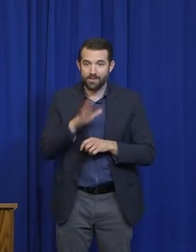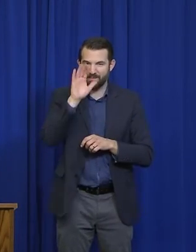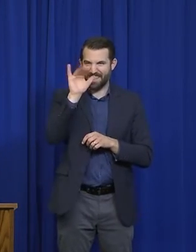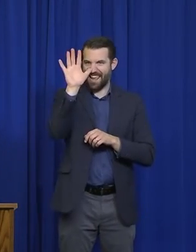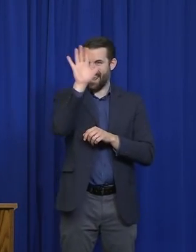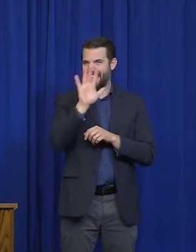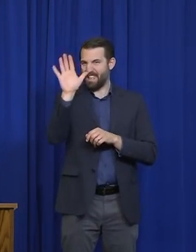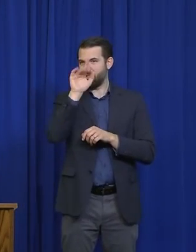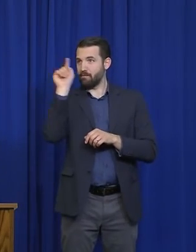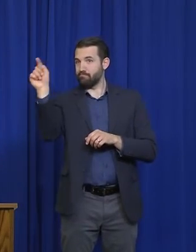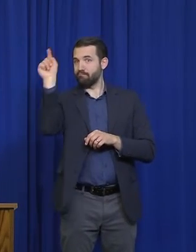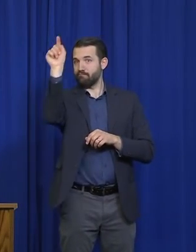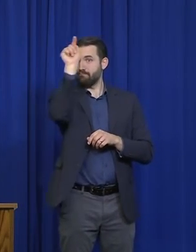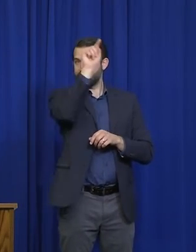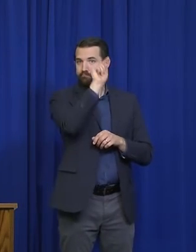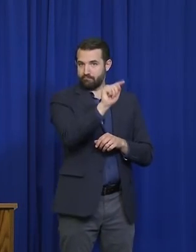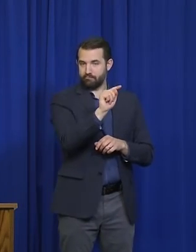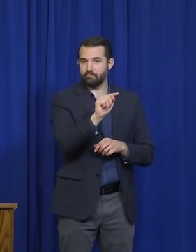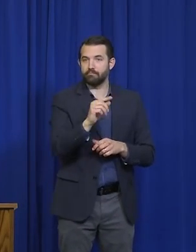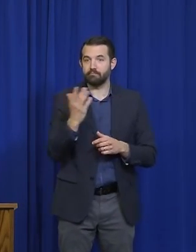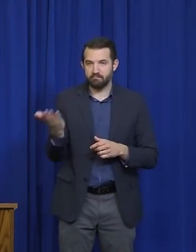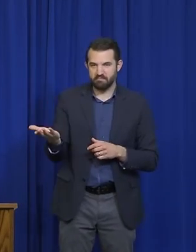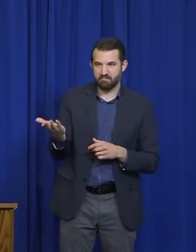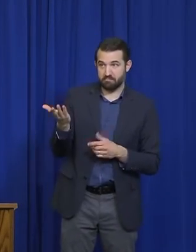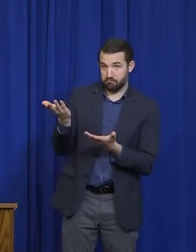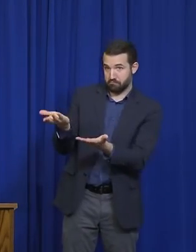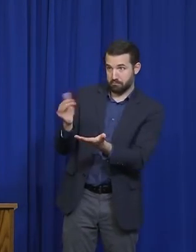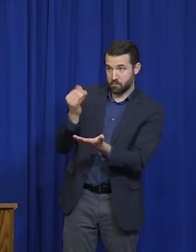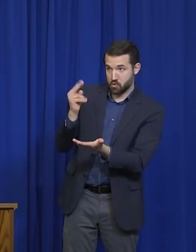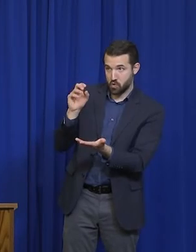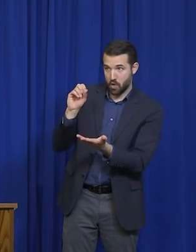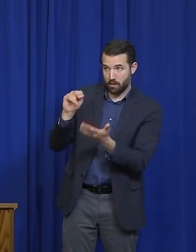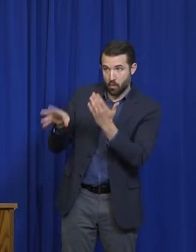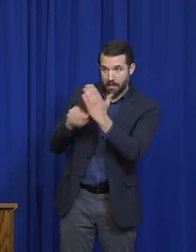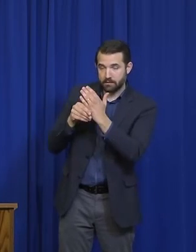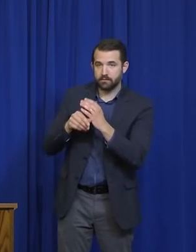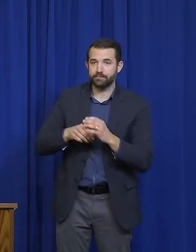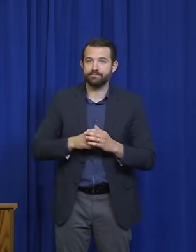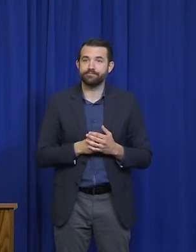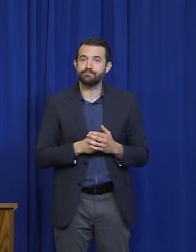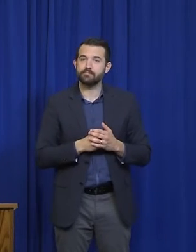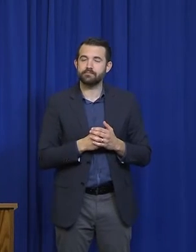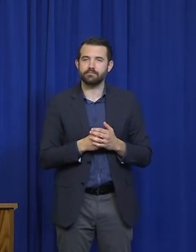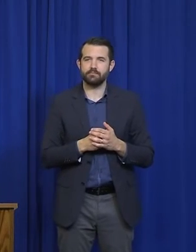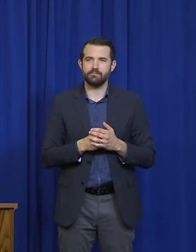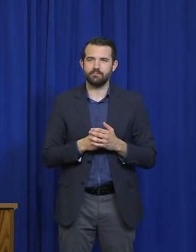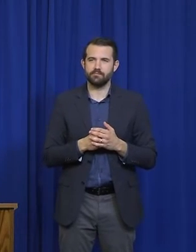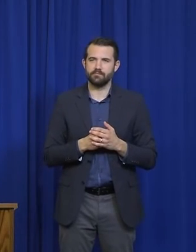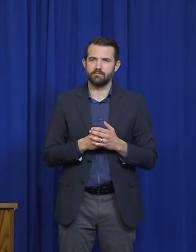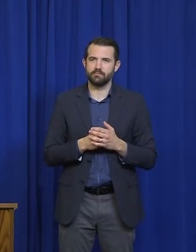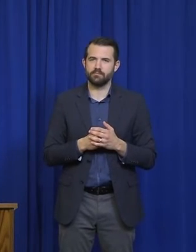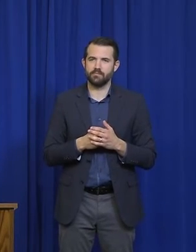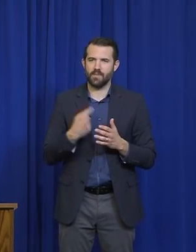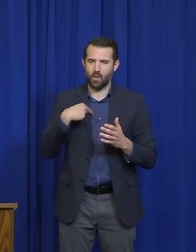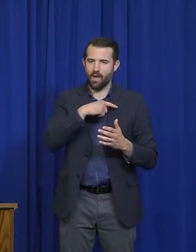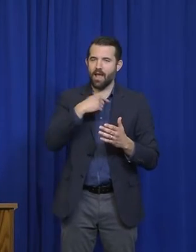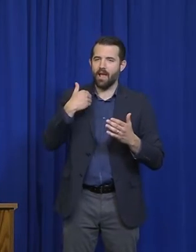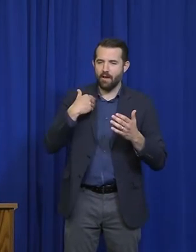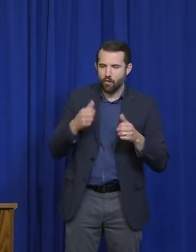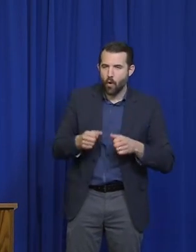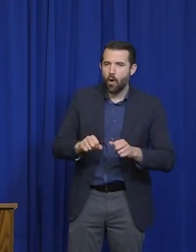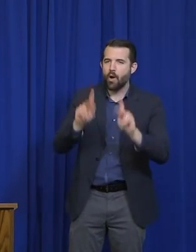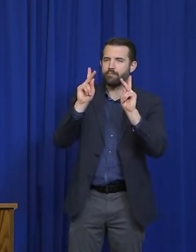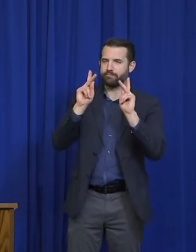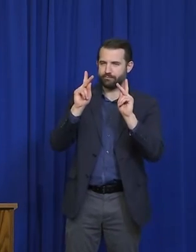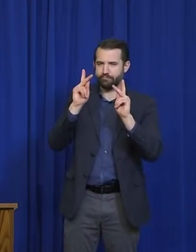if you would like to address that. Yeah, no, I think there are ways to look at restrictions county-by-county. I think there are also opportunities that we are